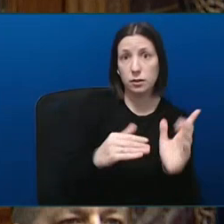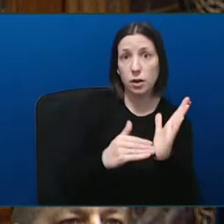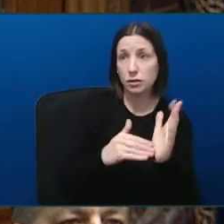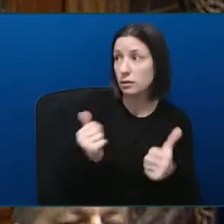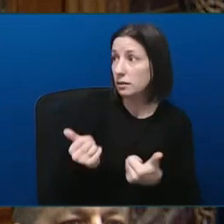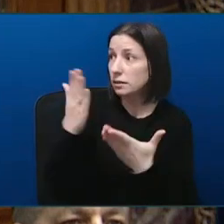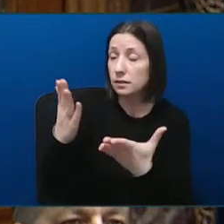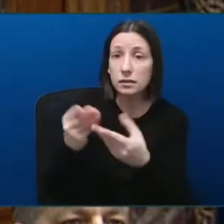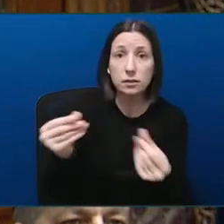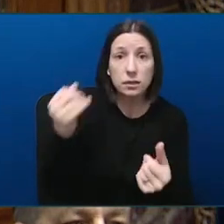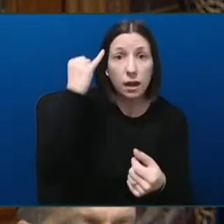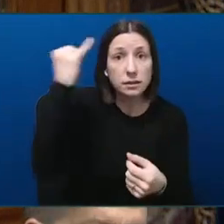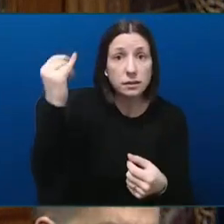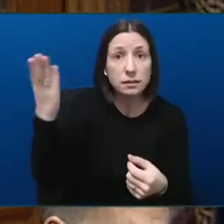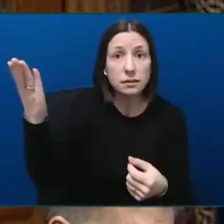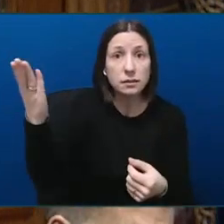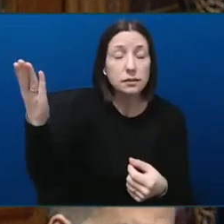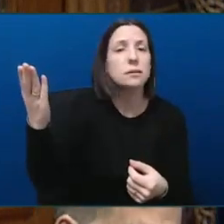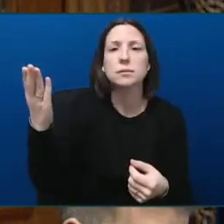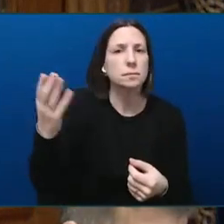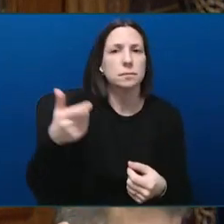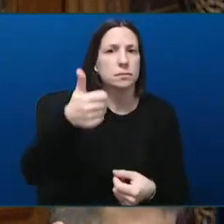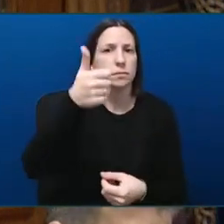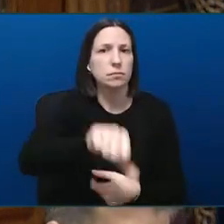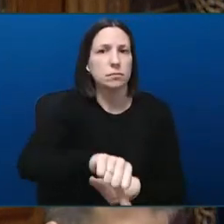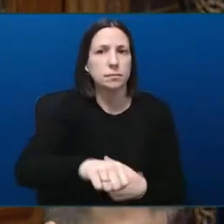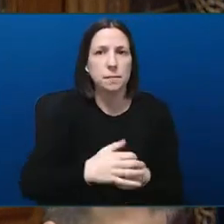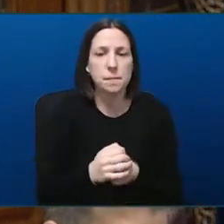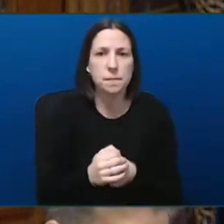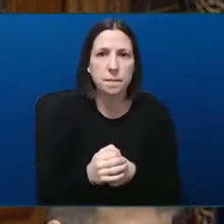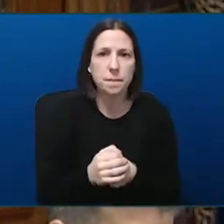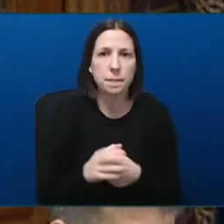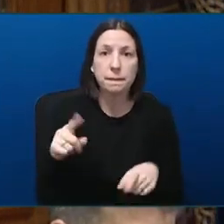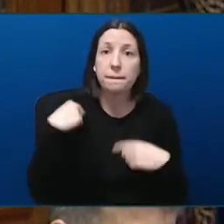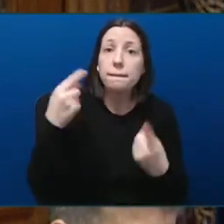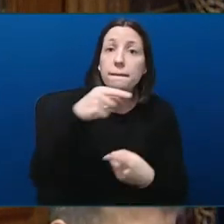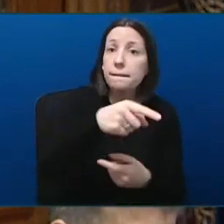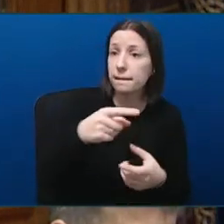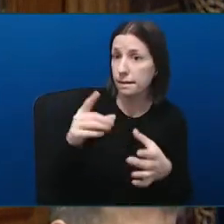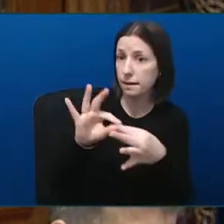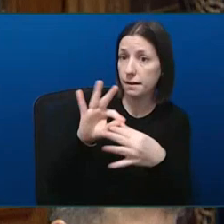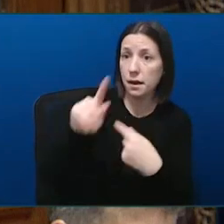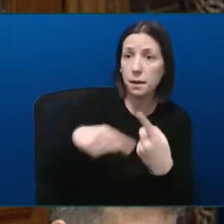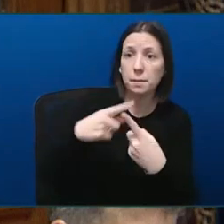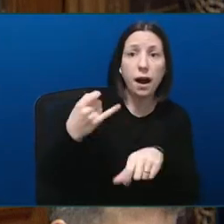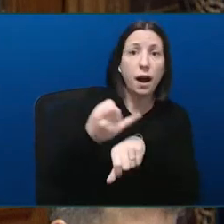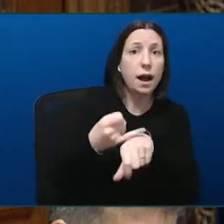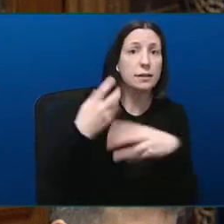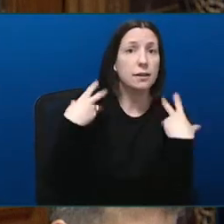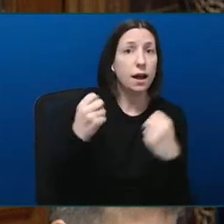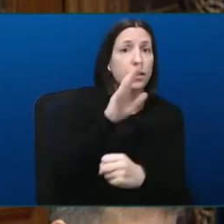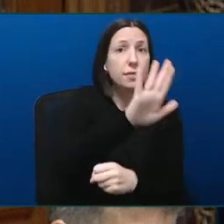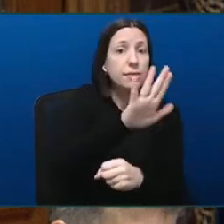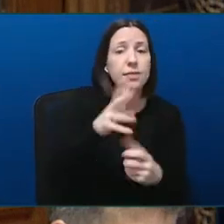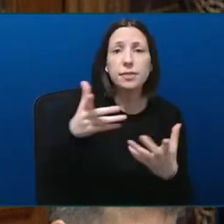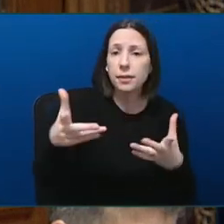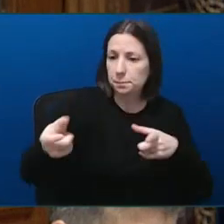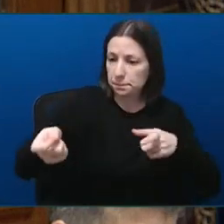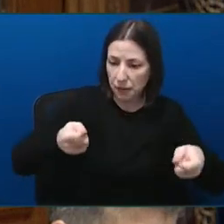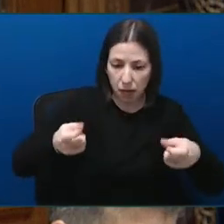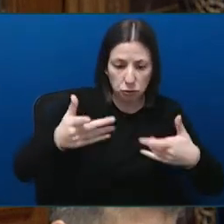Dr. Notaros has spoken out about the mismanagement of health care by Island Health. In his own words, he is experiencing, quote,